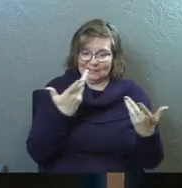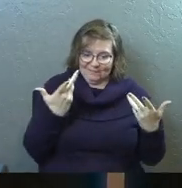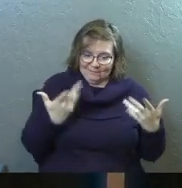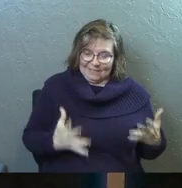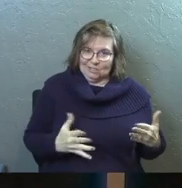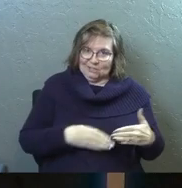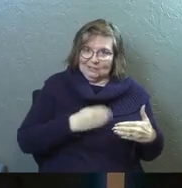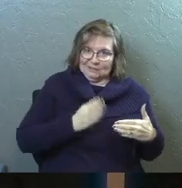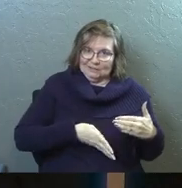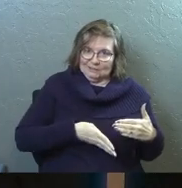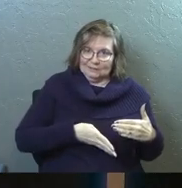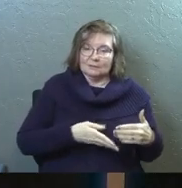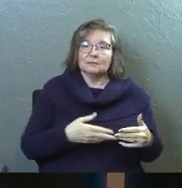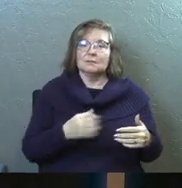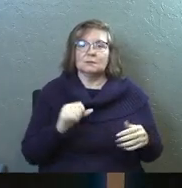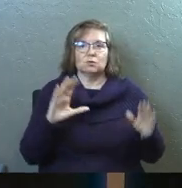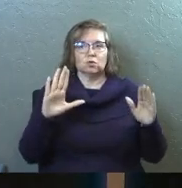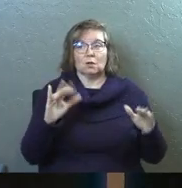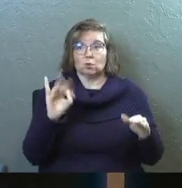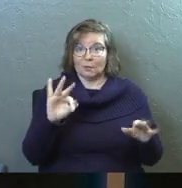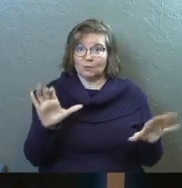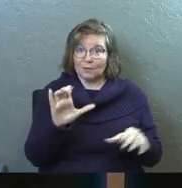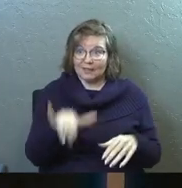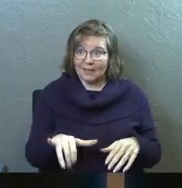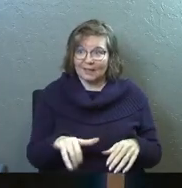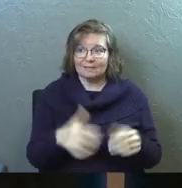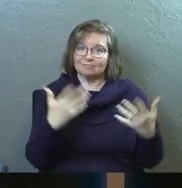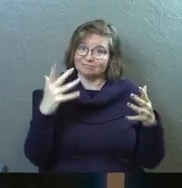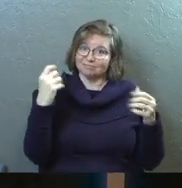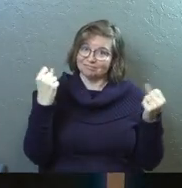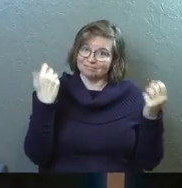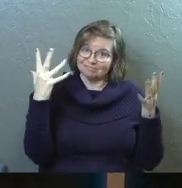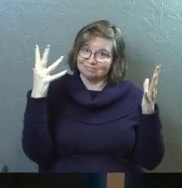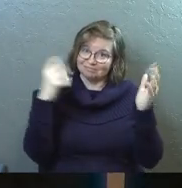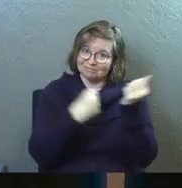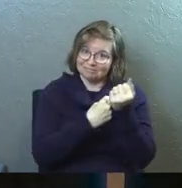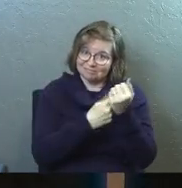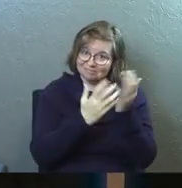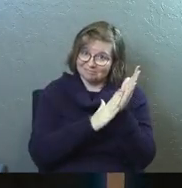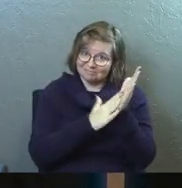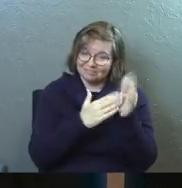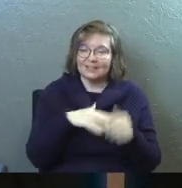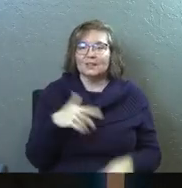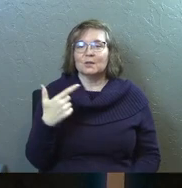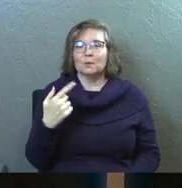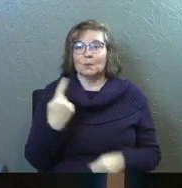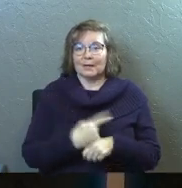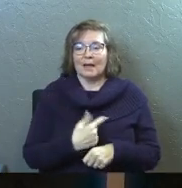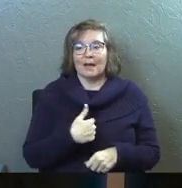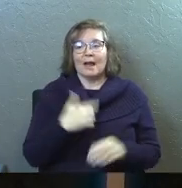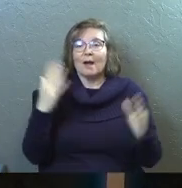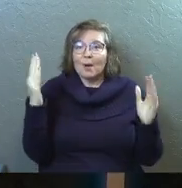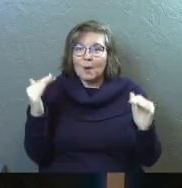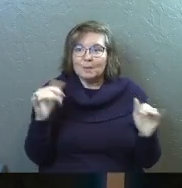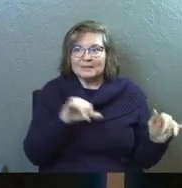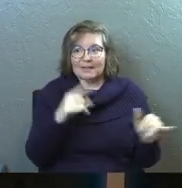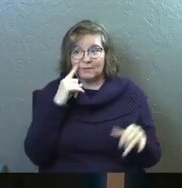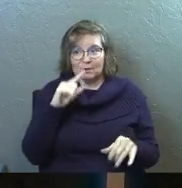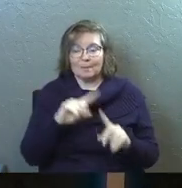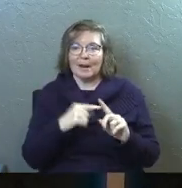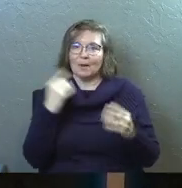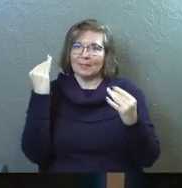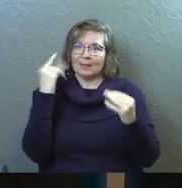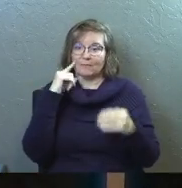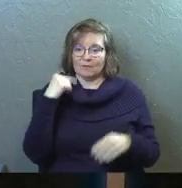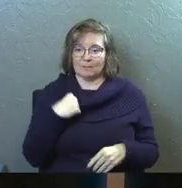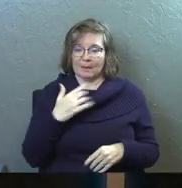finished. So we just did that, which is awesome. So if you did that, way to go. 21 days, and I hope it's the same for you,